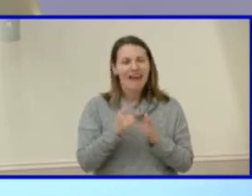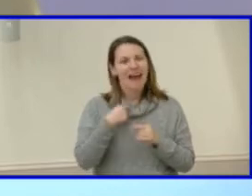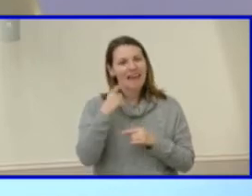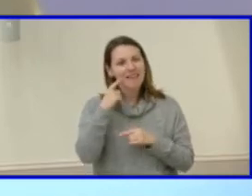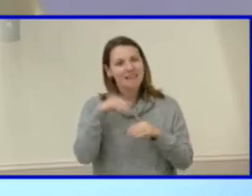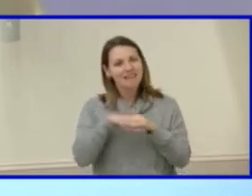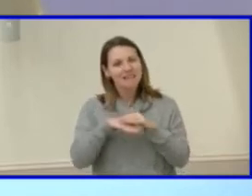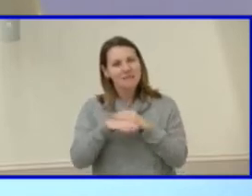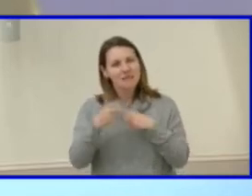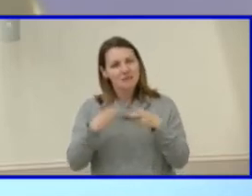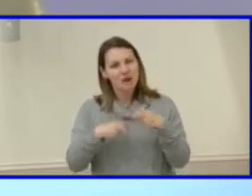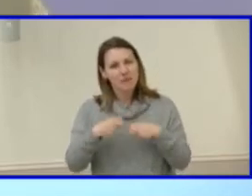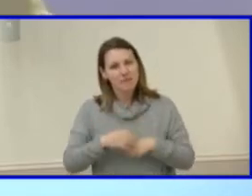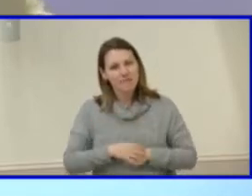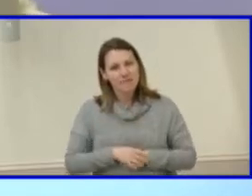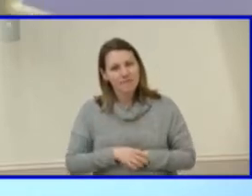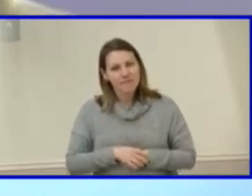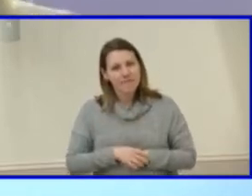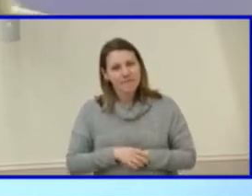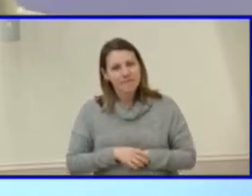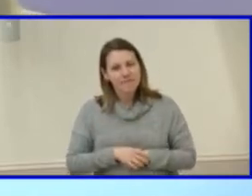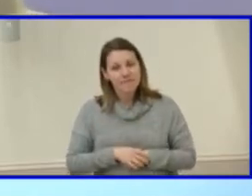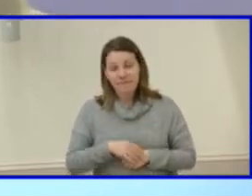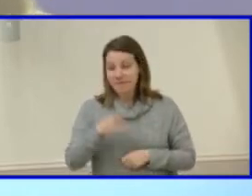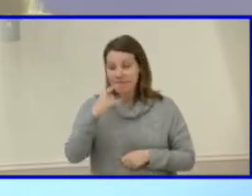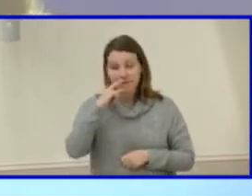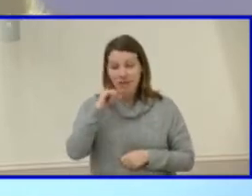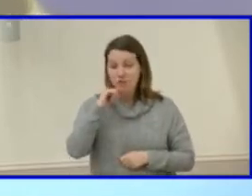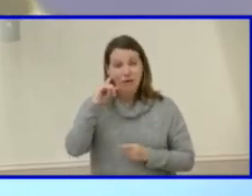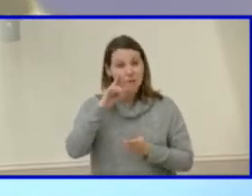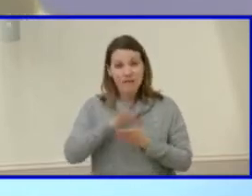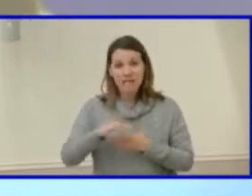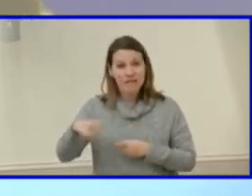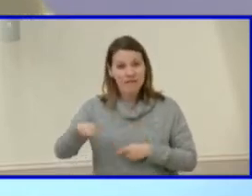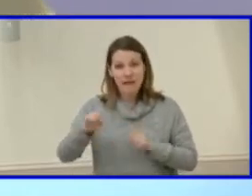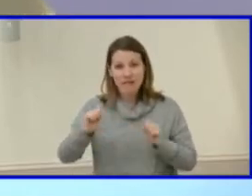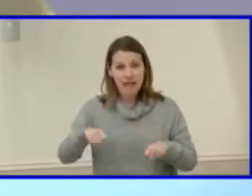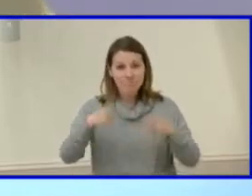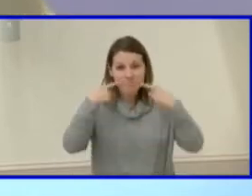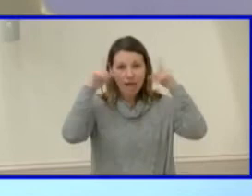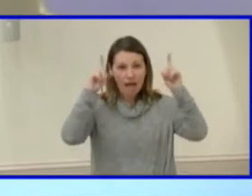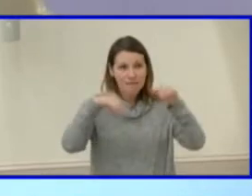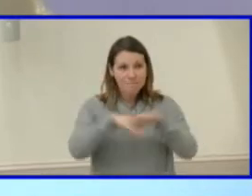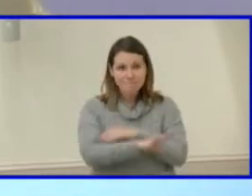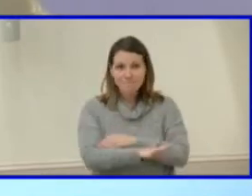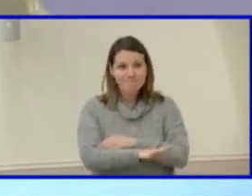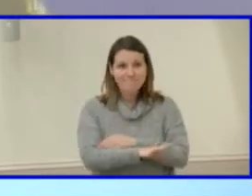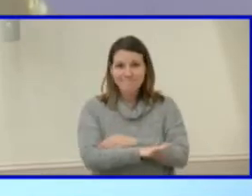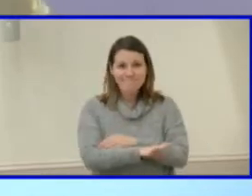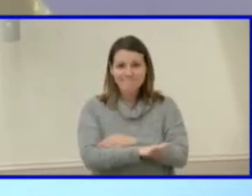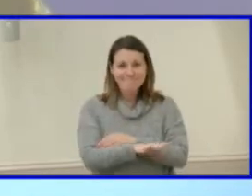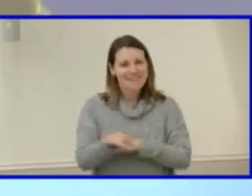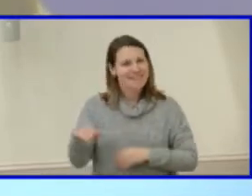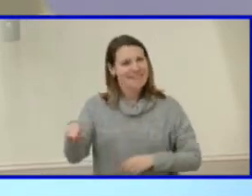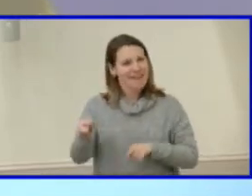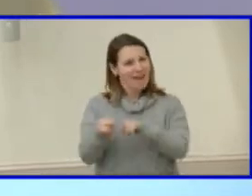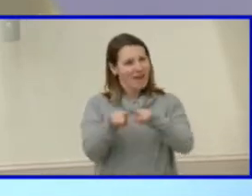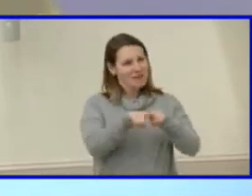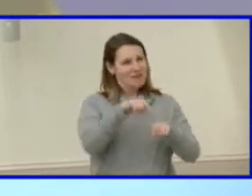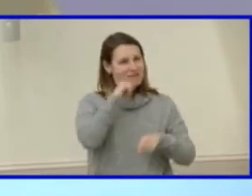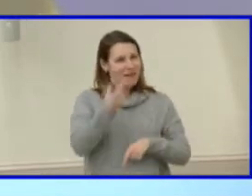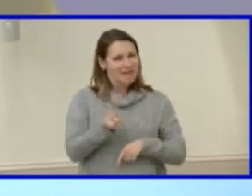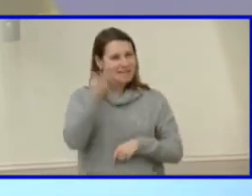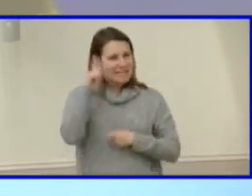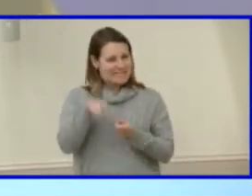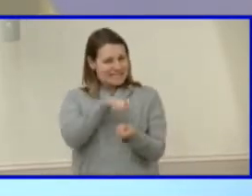because the kids just don't think that they can get in. They also don't understand exactly what it